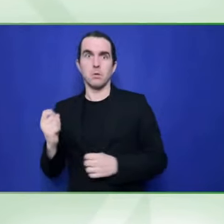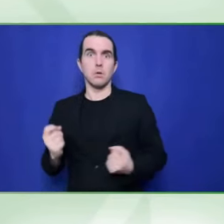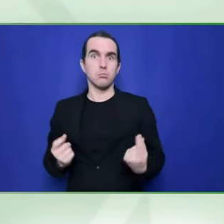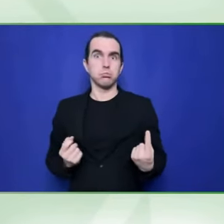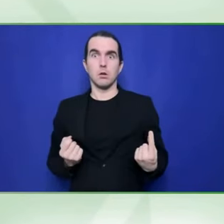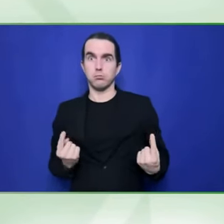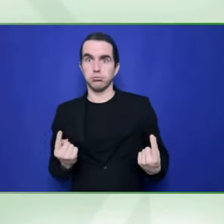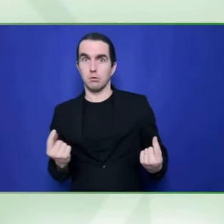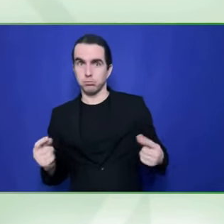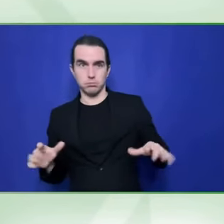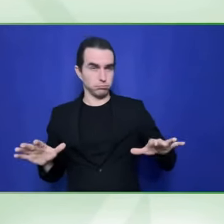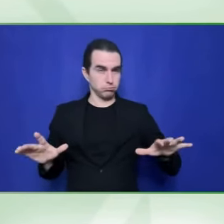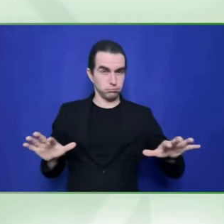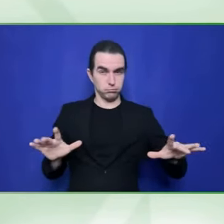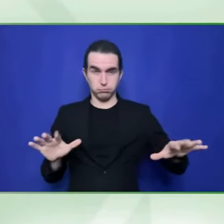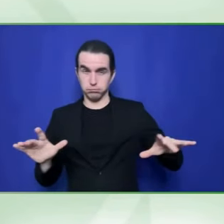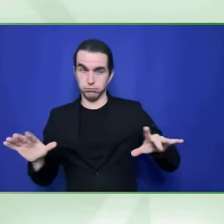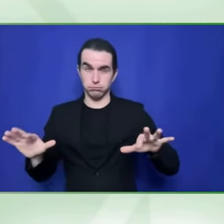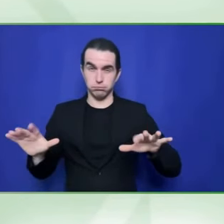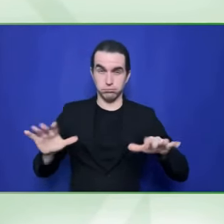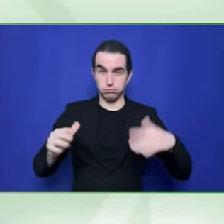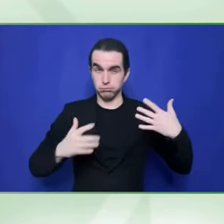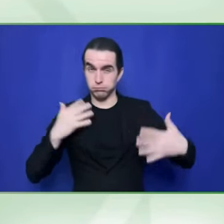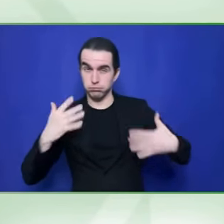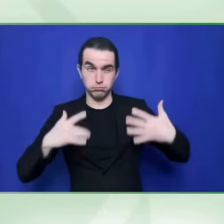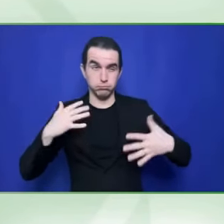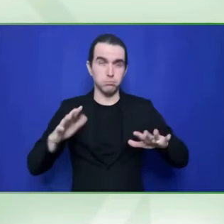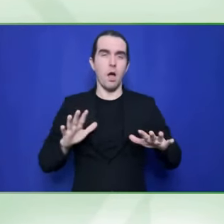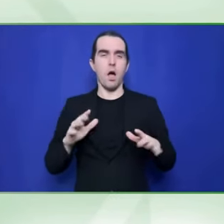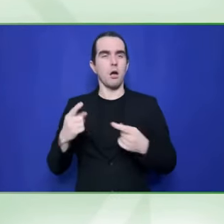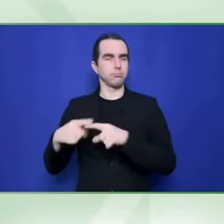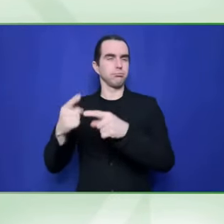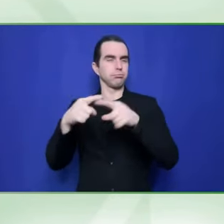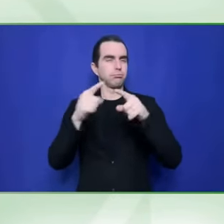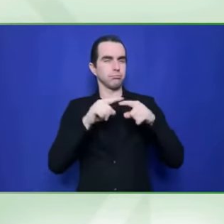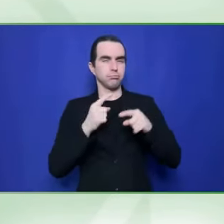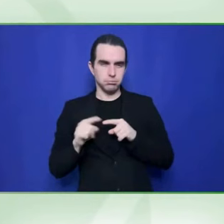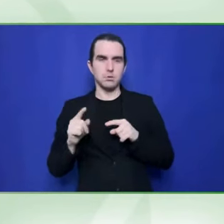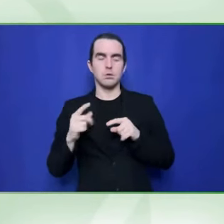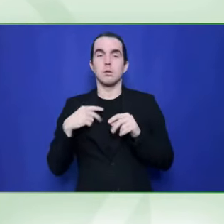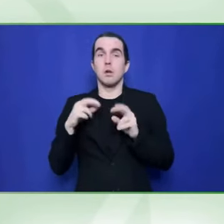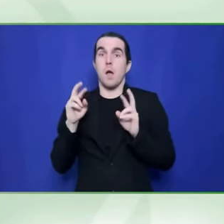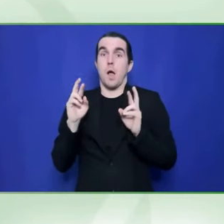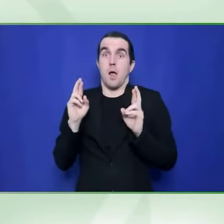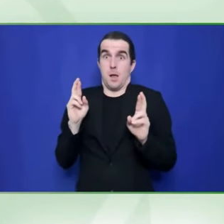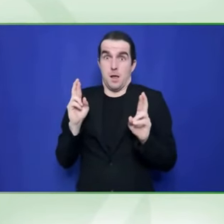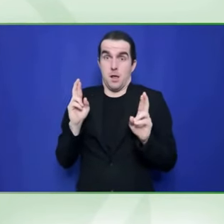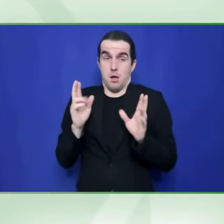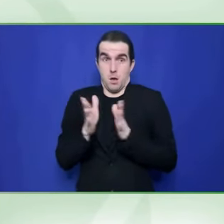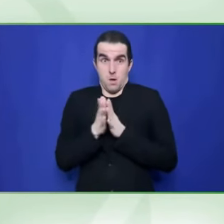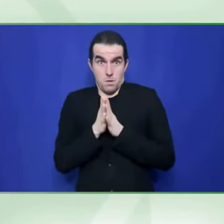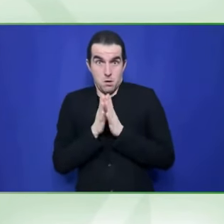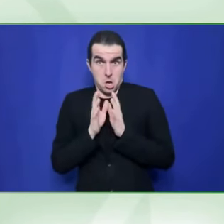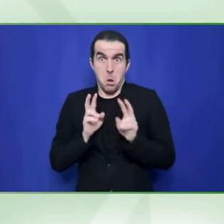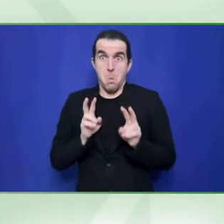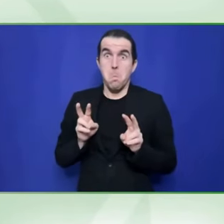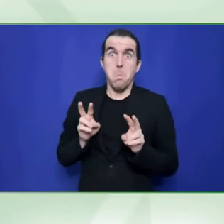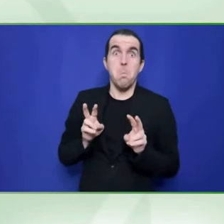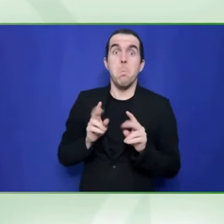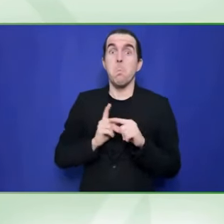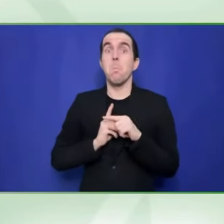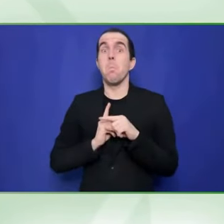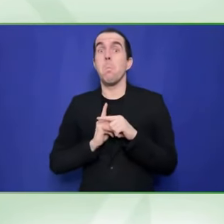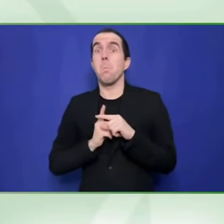seeing business brands. Like you saw Hector Minto and Christopher Patno from Google and Microsoft sitting on the same panel.